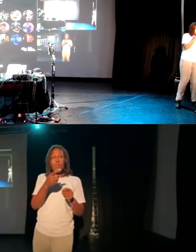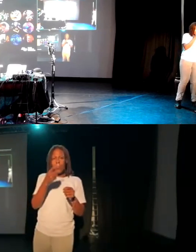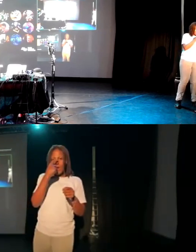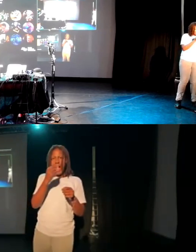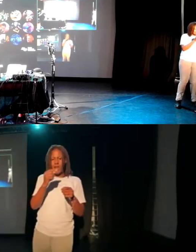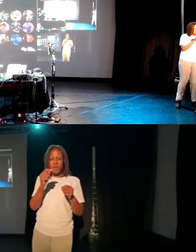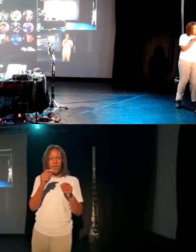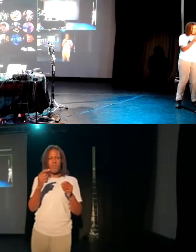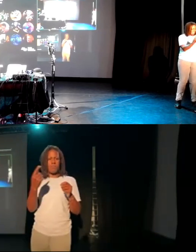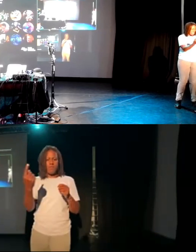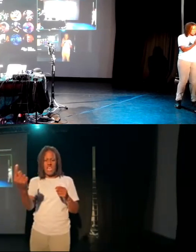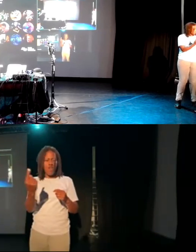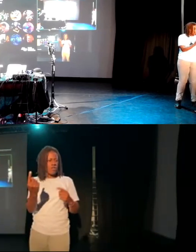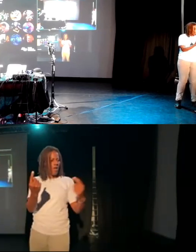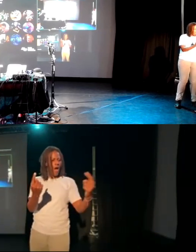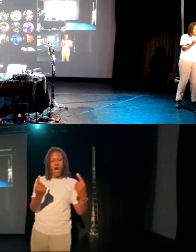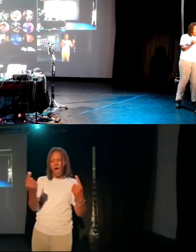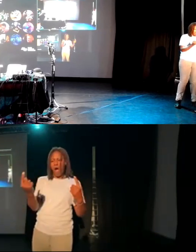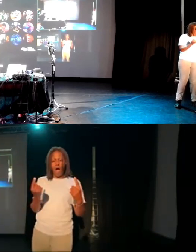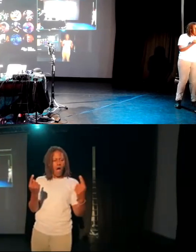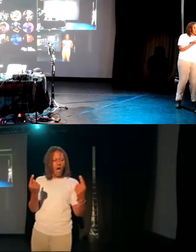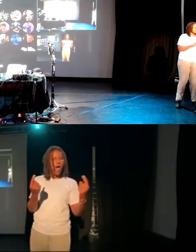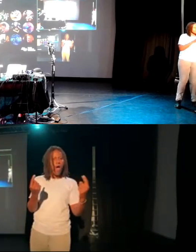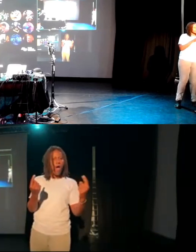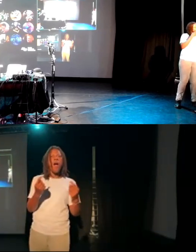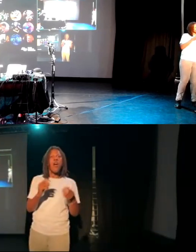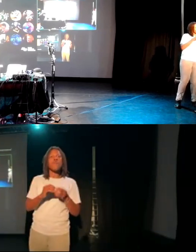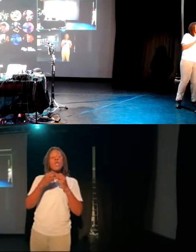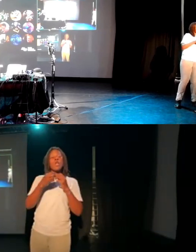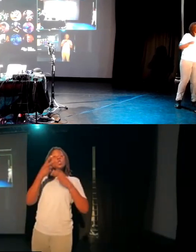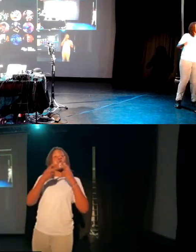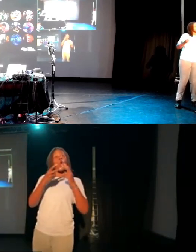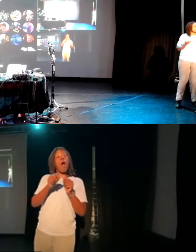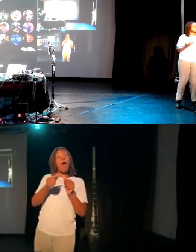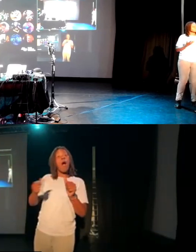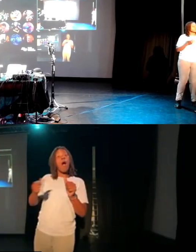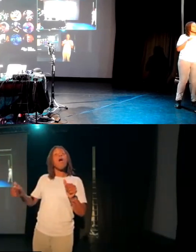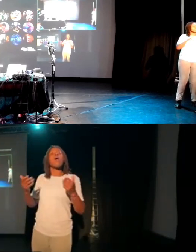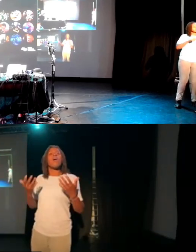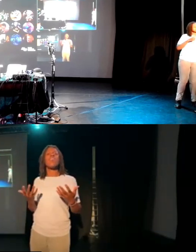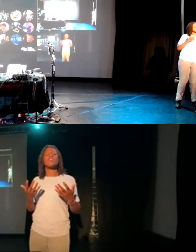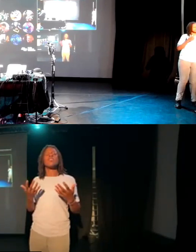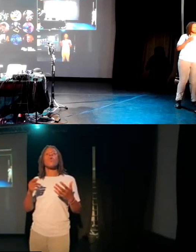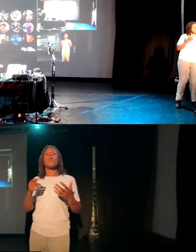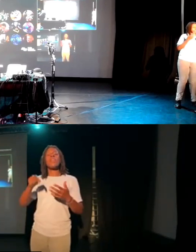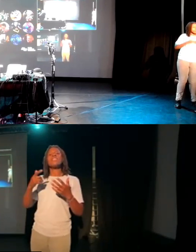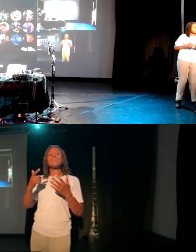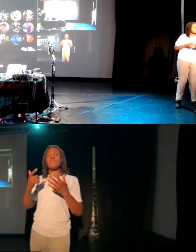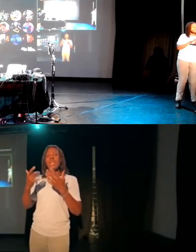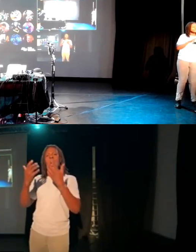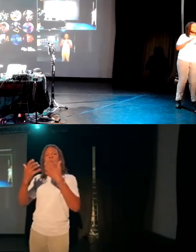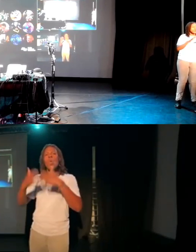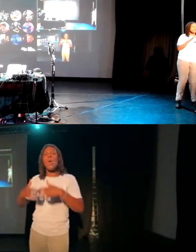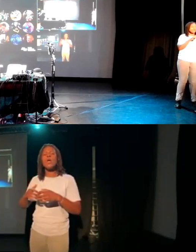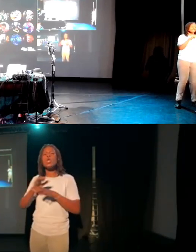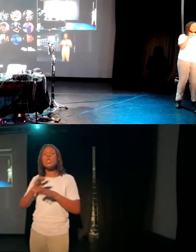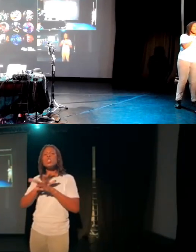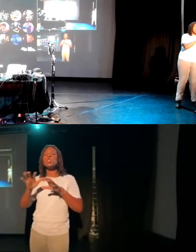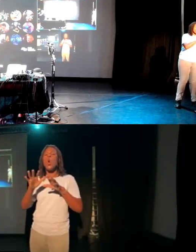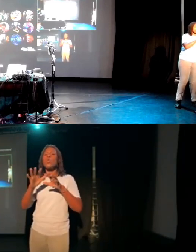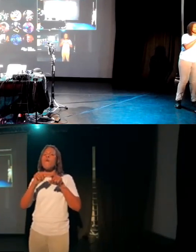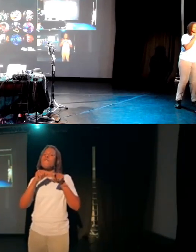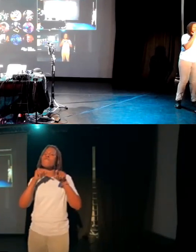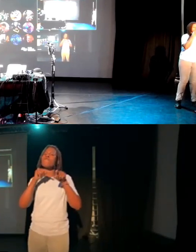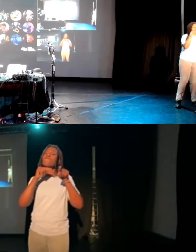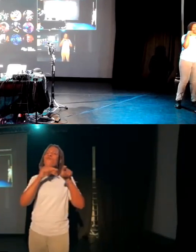So I just love the idea of just having an instrument that doesn't conform at all to any kind of like musical paradigm that